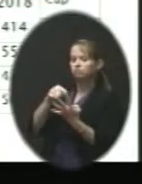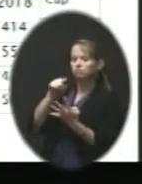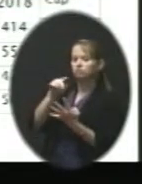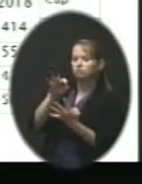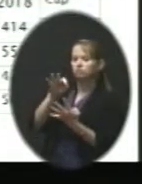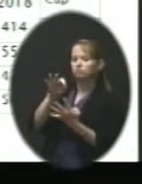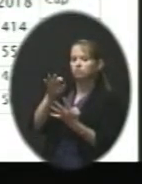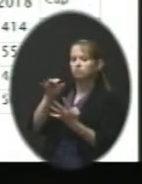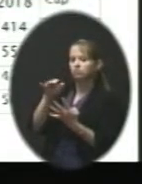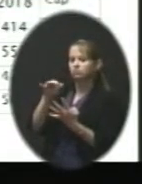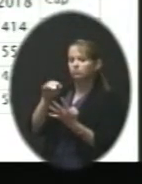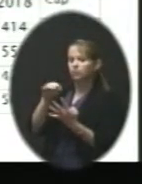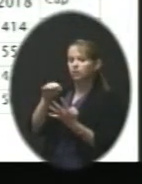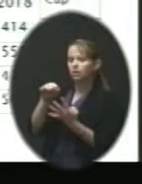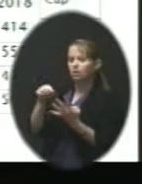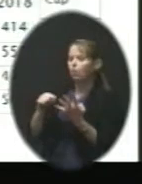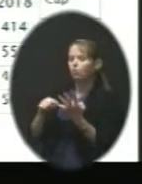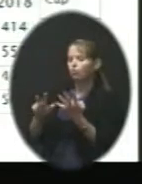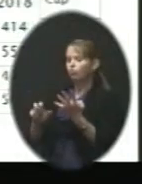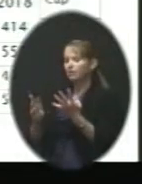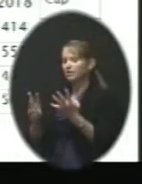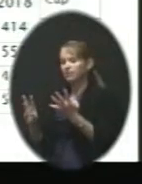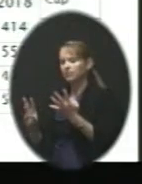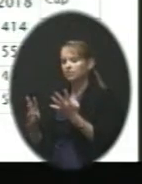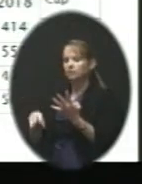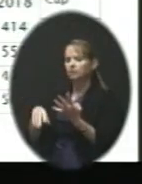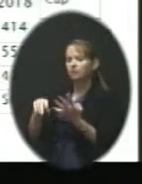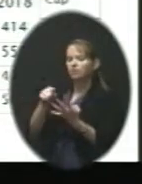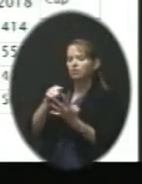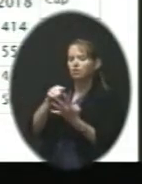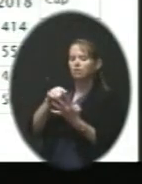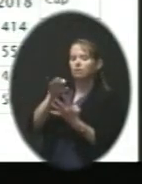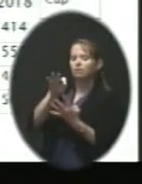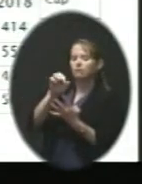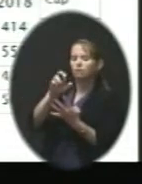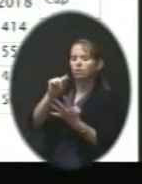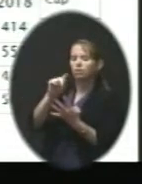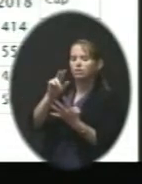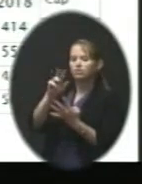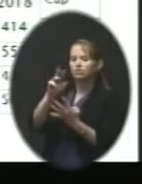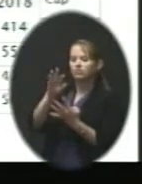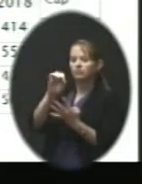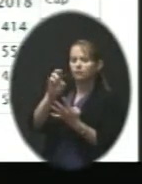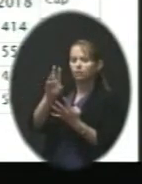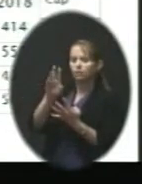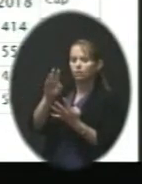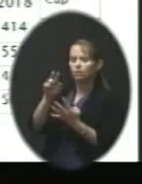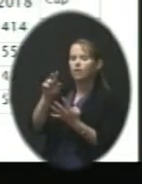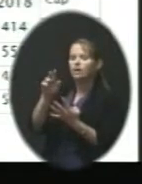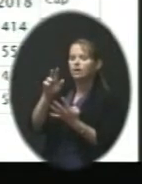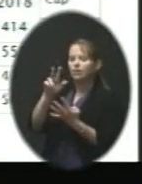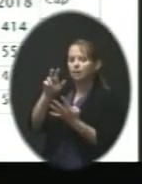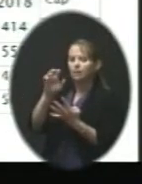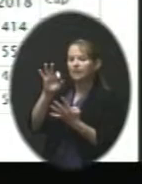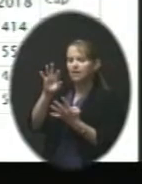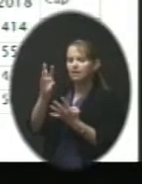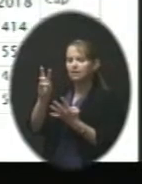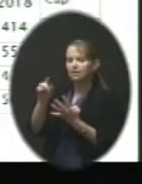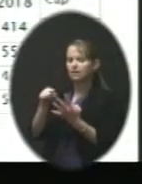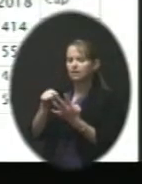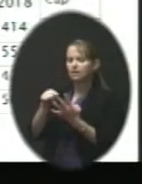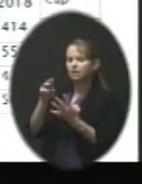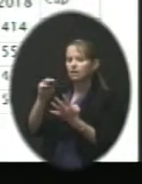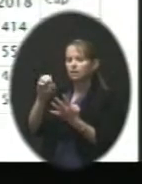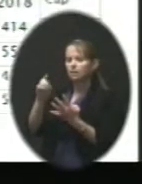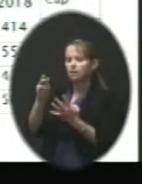yeah, I'm sorry, 366. Forest View at 396. Meadow Lane at 391. Ravenwood at 537.